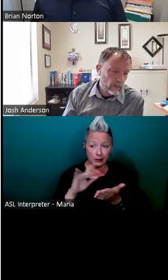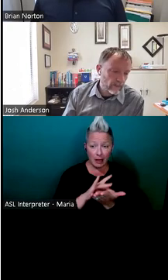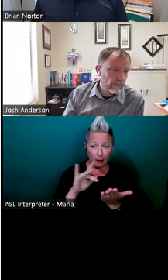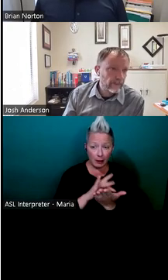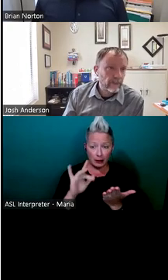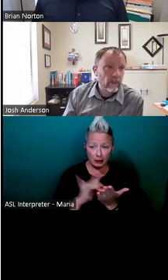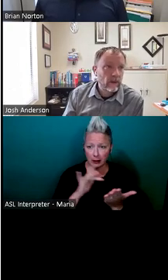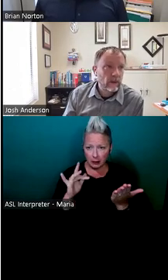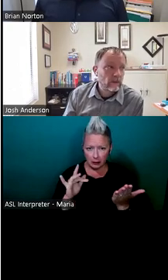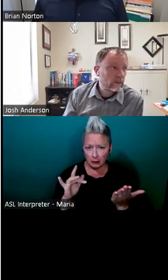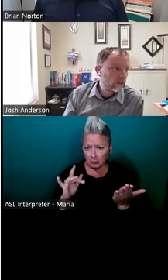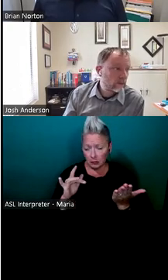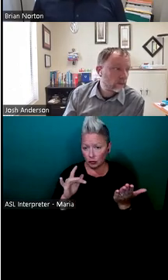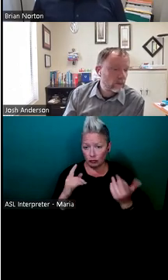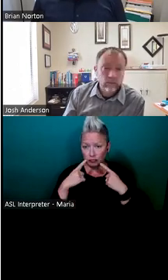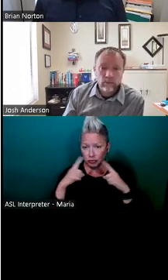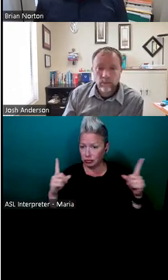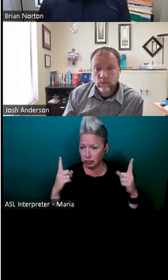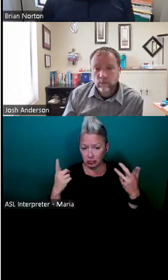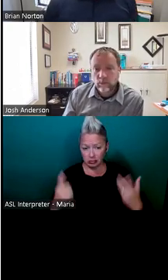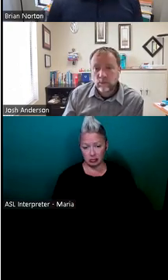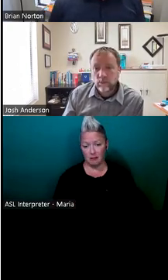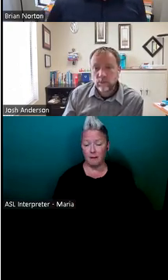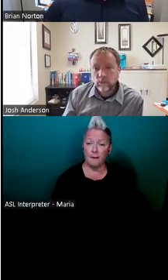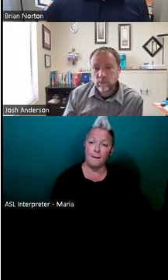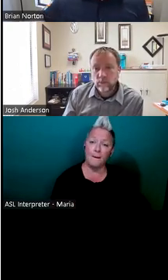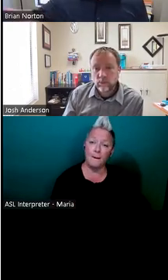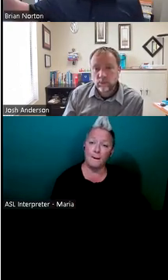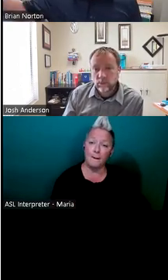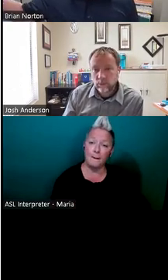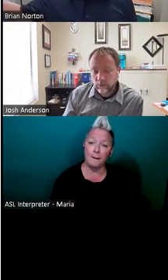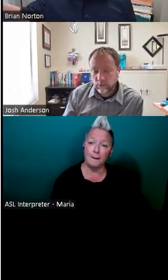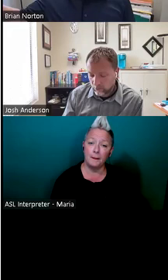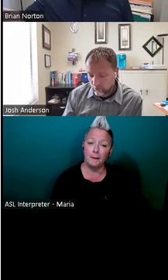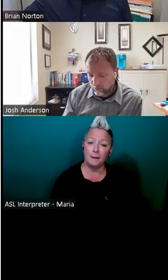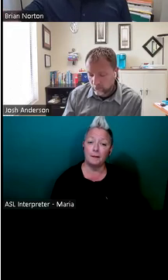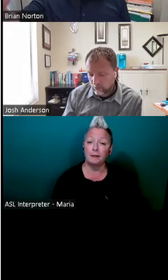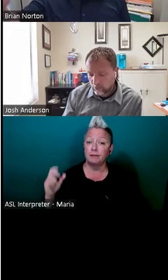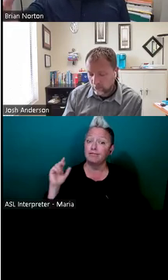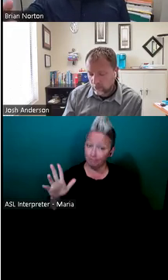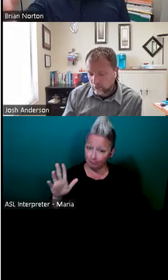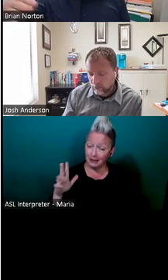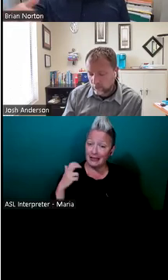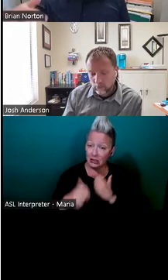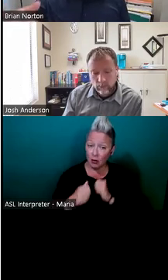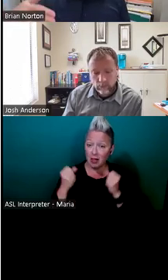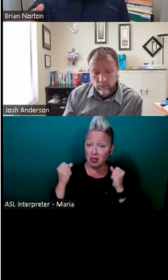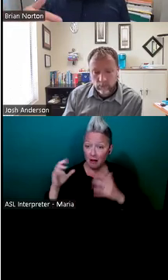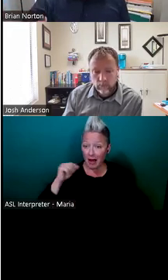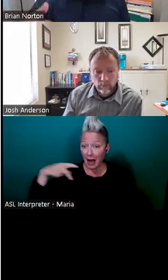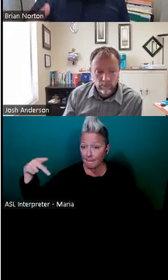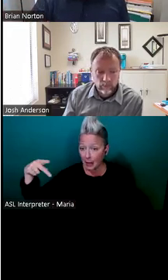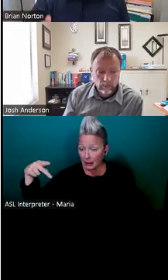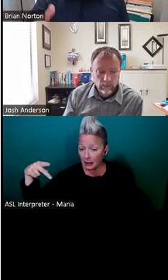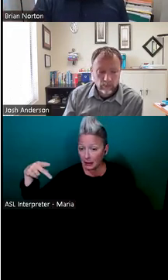to be able to get a lot of great things done for you. The issue with that is there's a lot of apps and what you're doing is you're trying to find one that's very